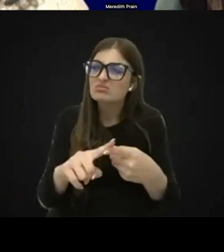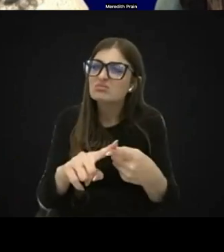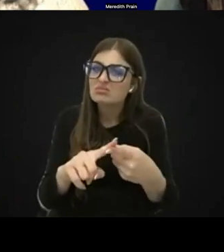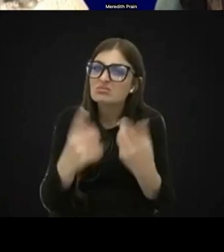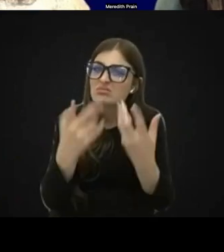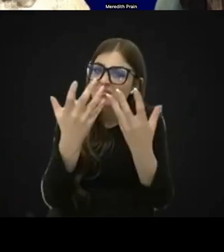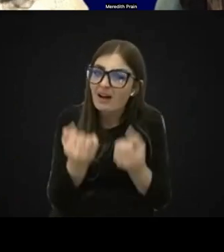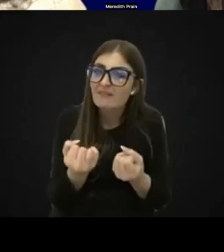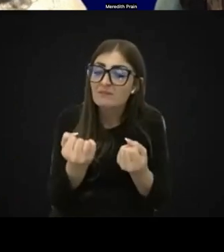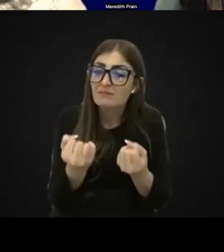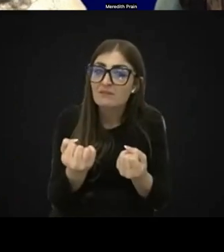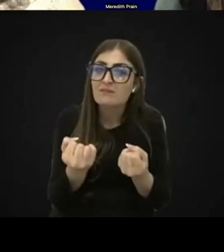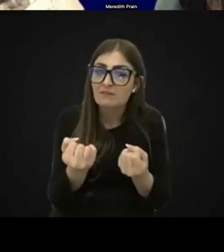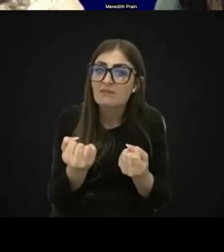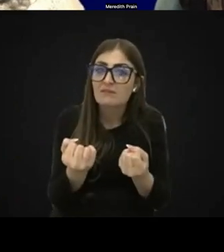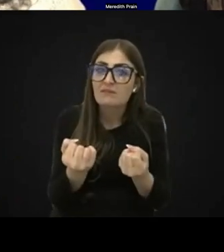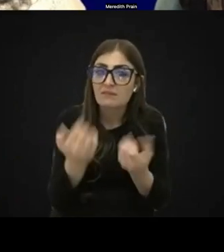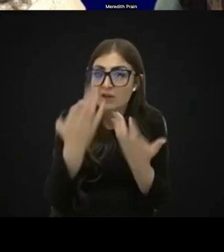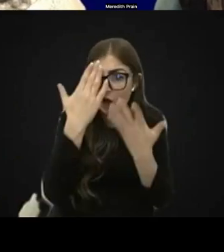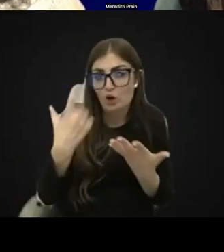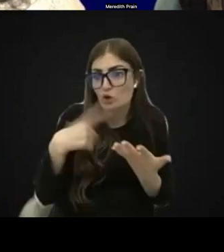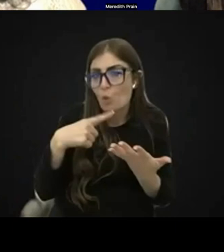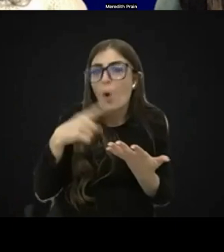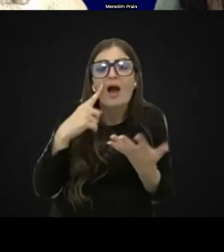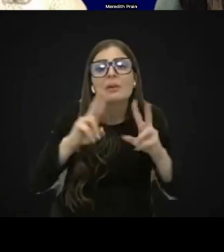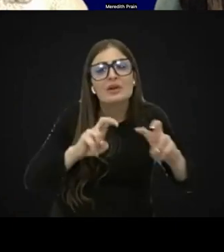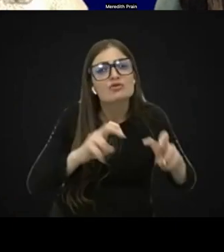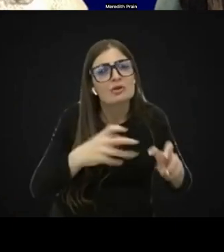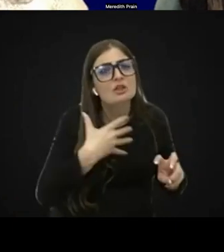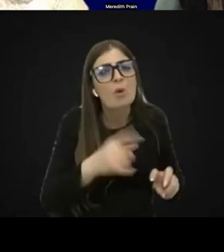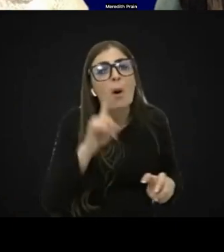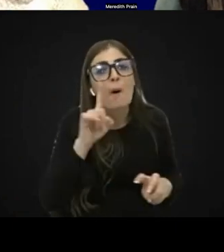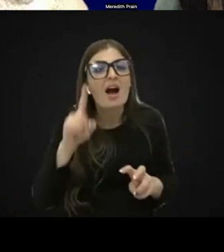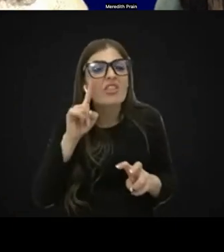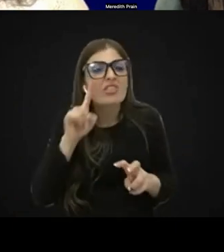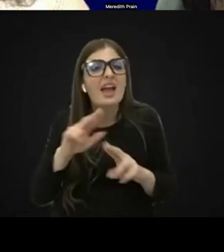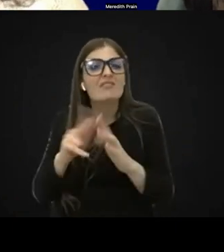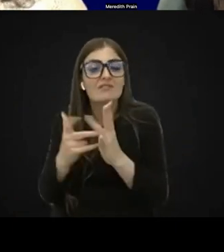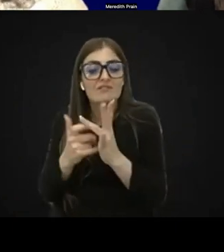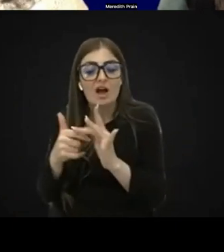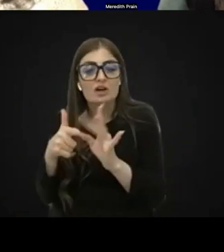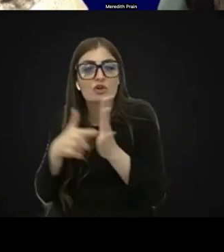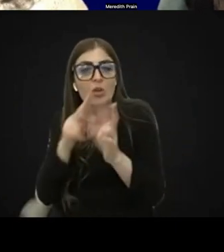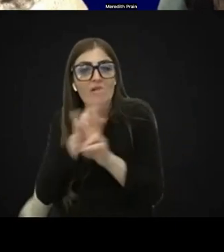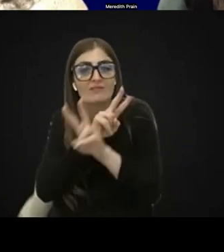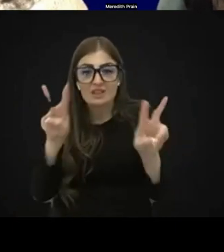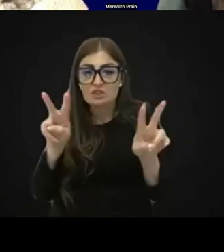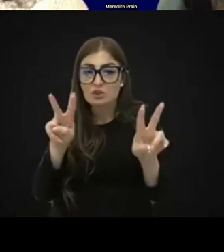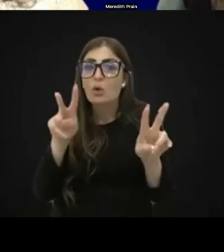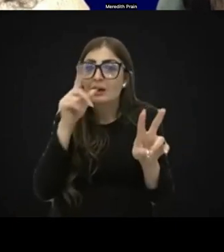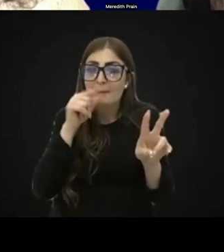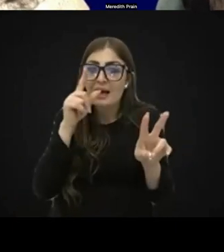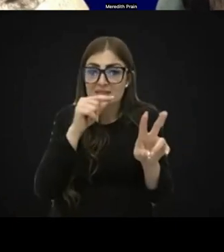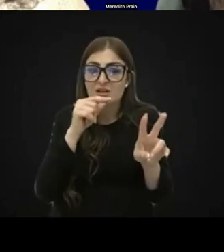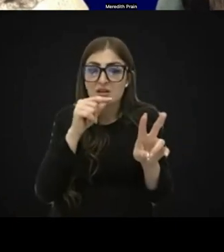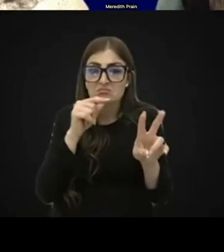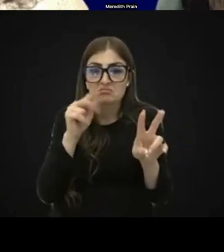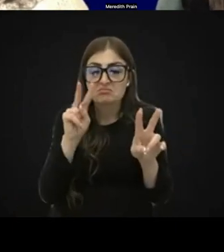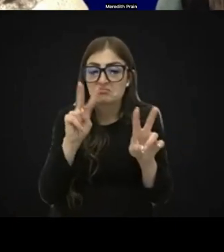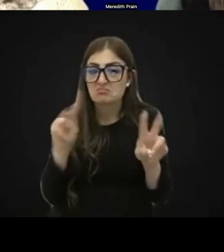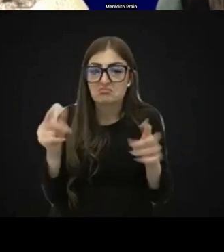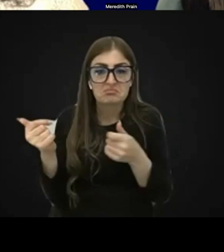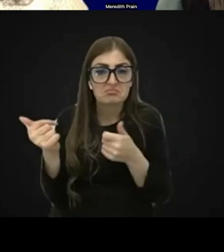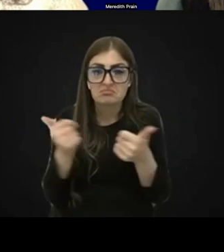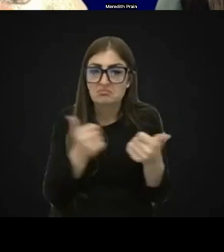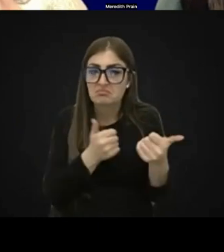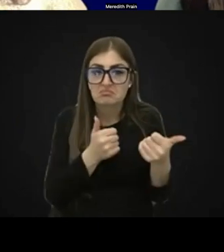why. I think there needs to be research in this space. But their functional capacity, their visual functional capacity appears to be,